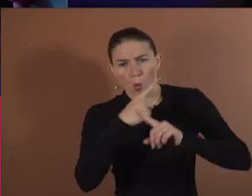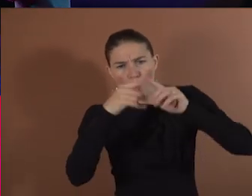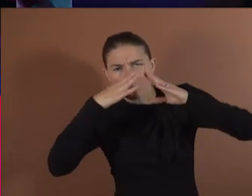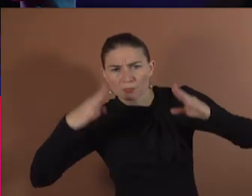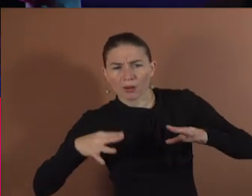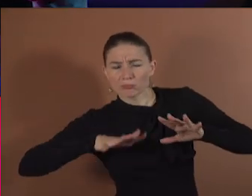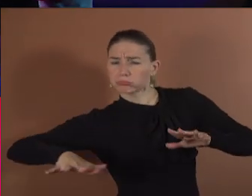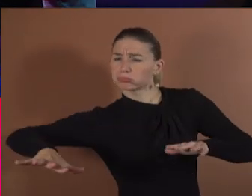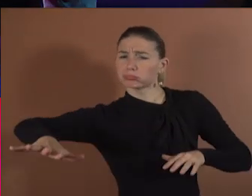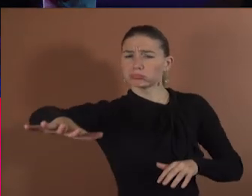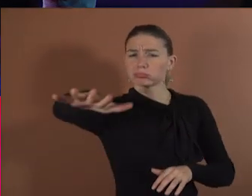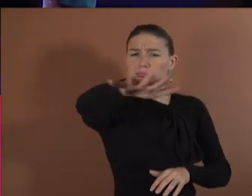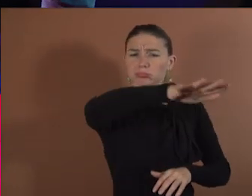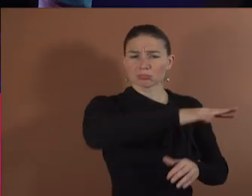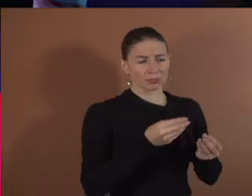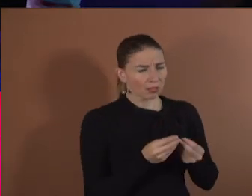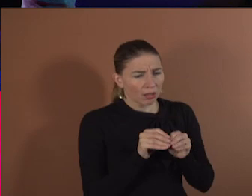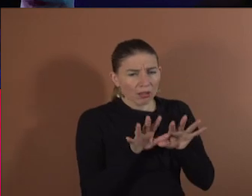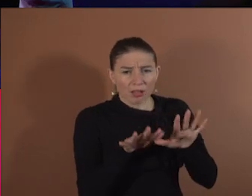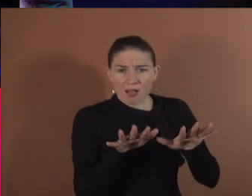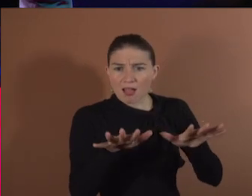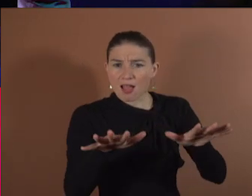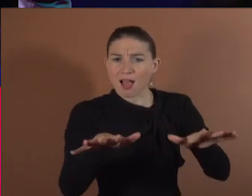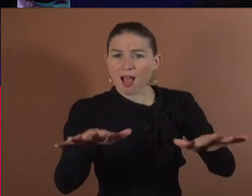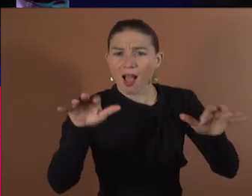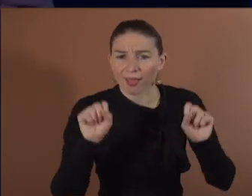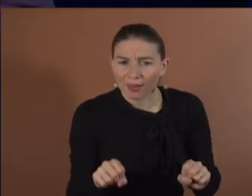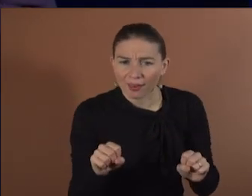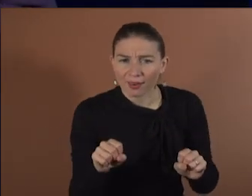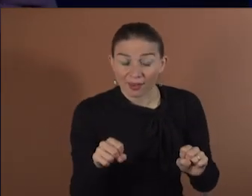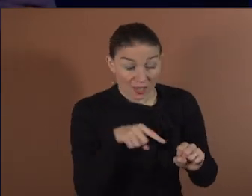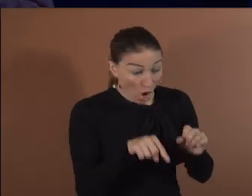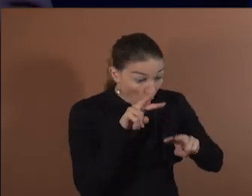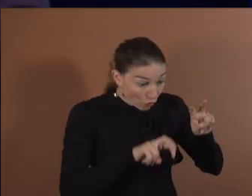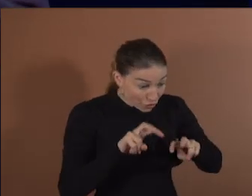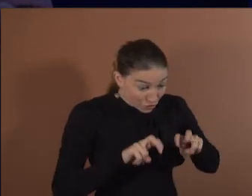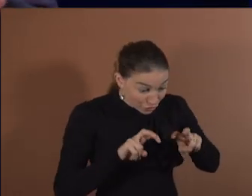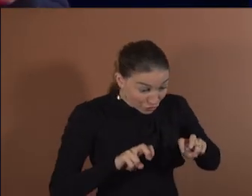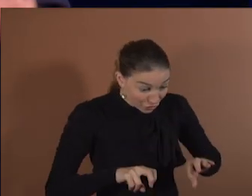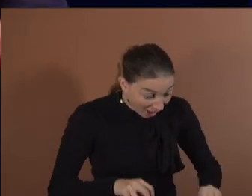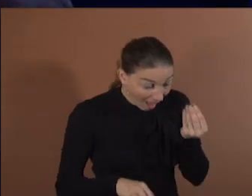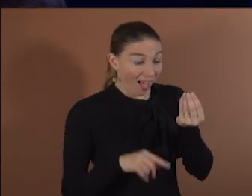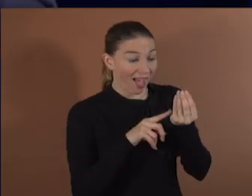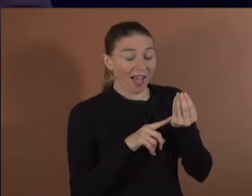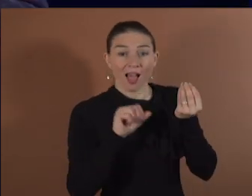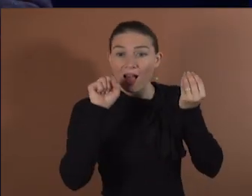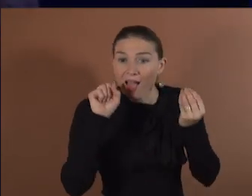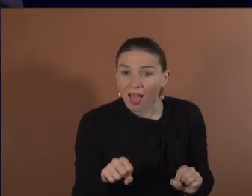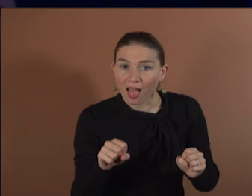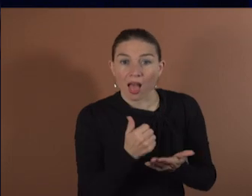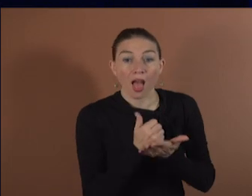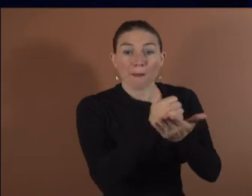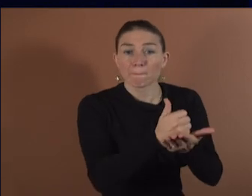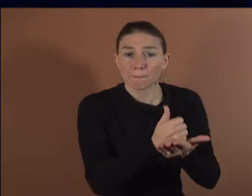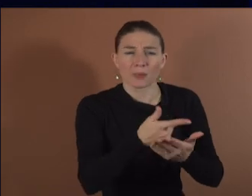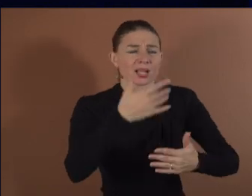We can find out, with this research, how best to help people. And we can also see whether we can help people with